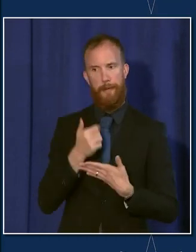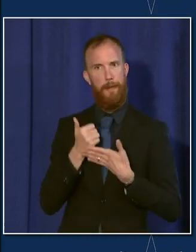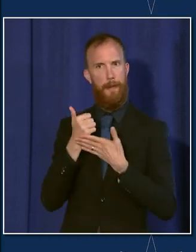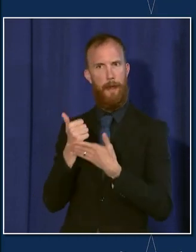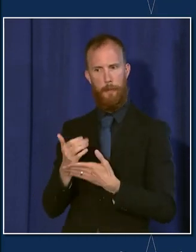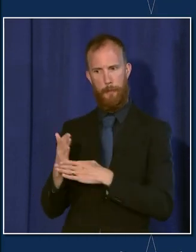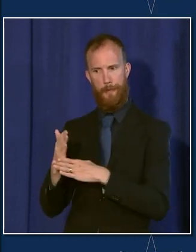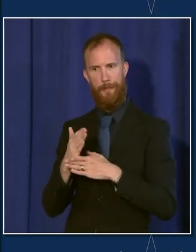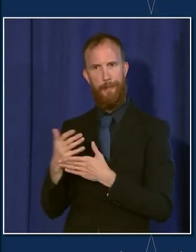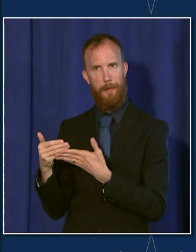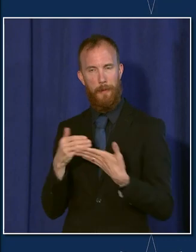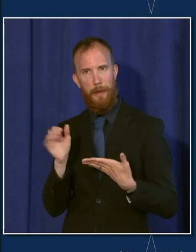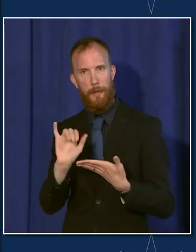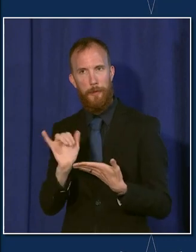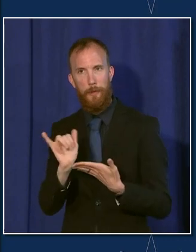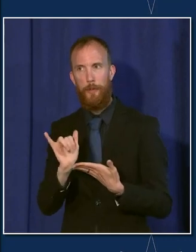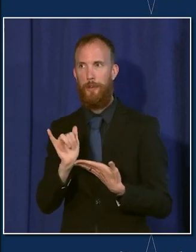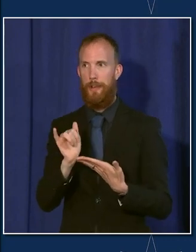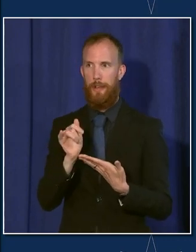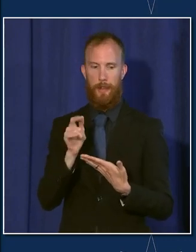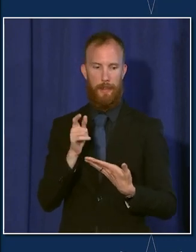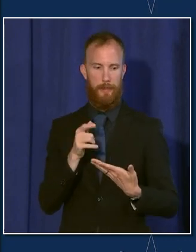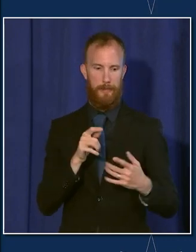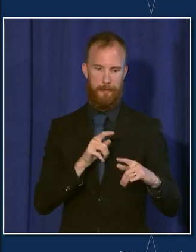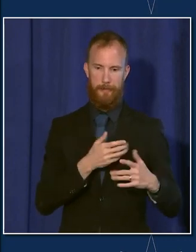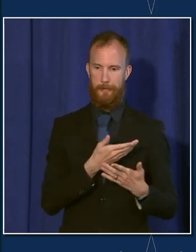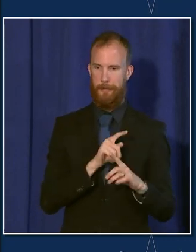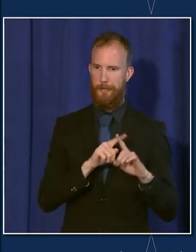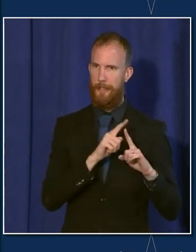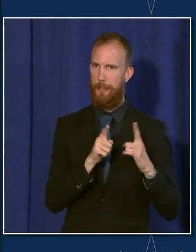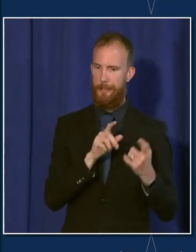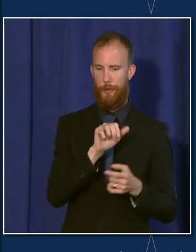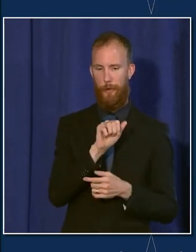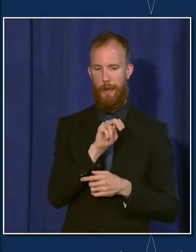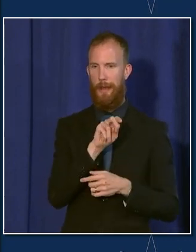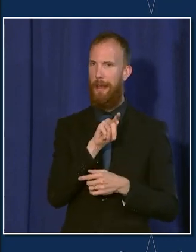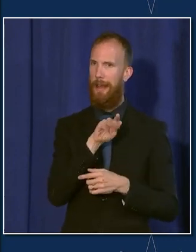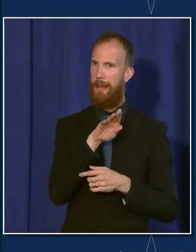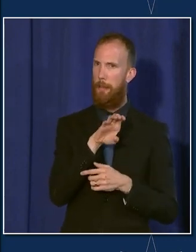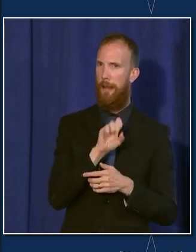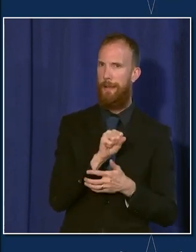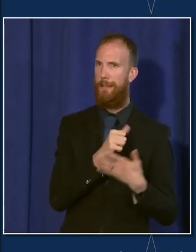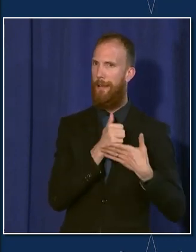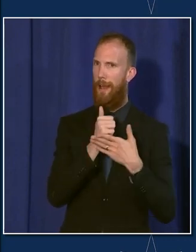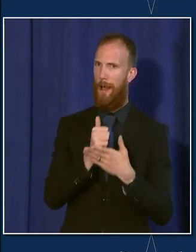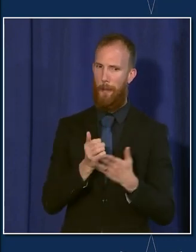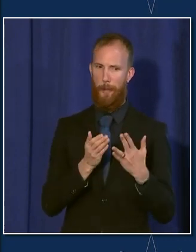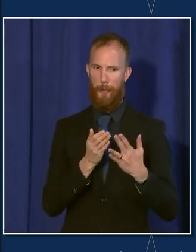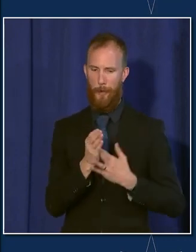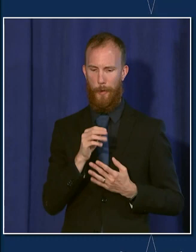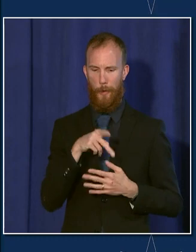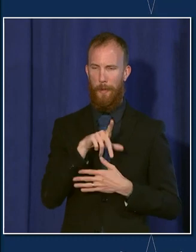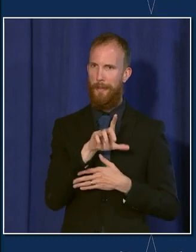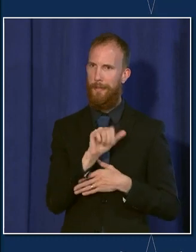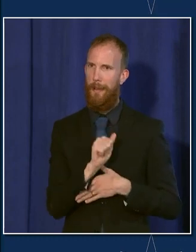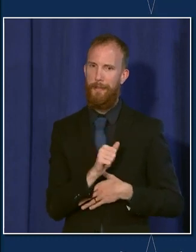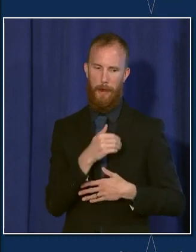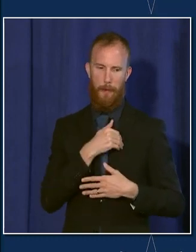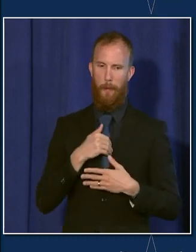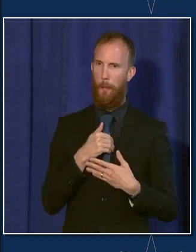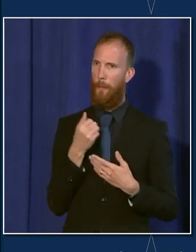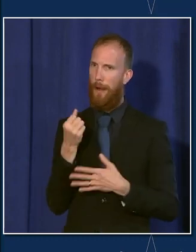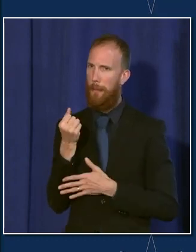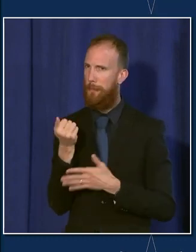when the mom is vaccinated. They get antibodies through the placenta and through the breast milk. And then finally, most importantly, there have now been more than 40